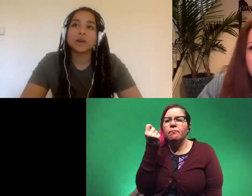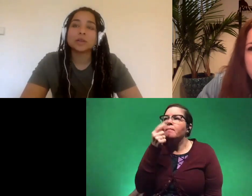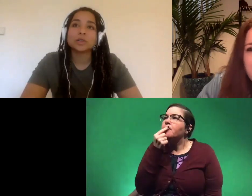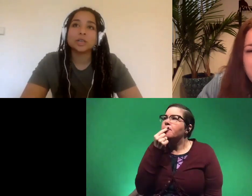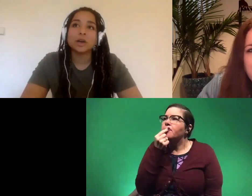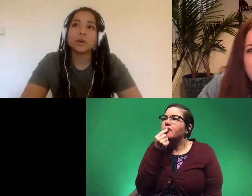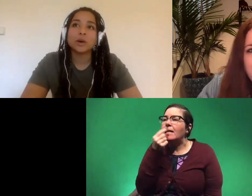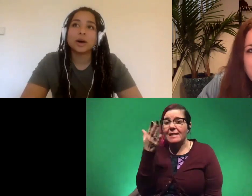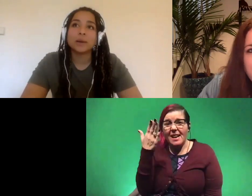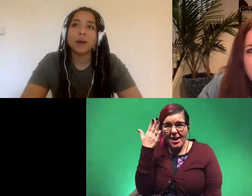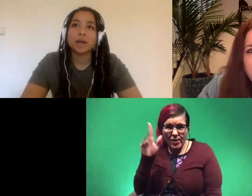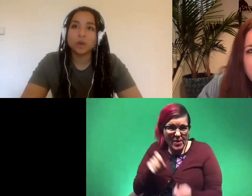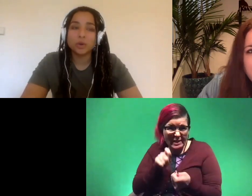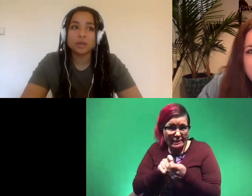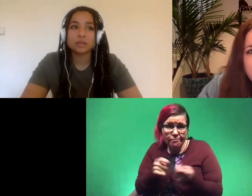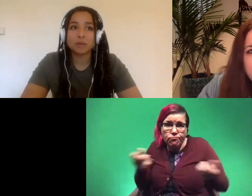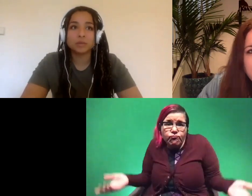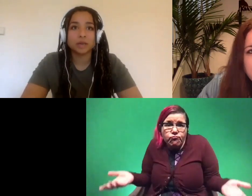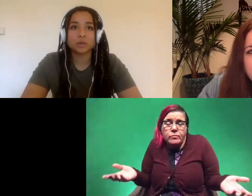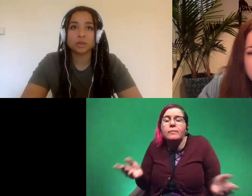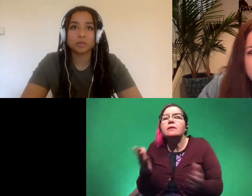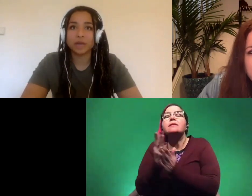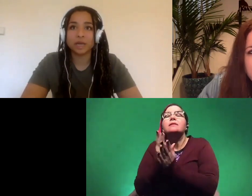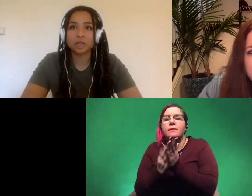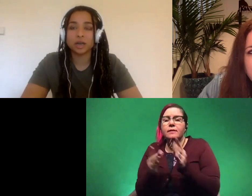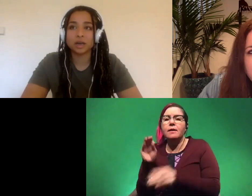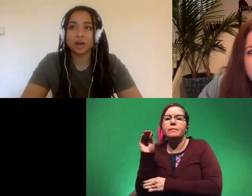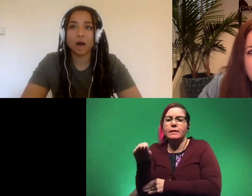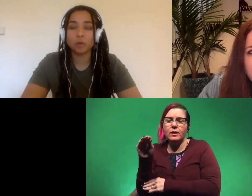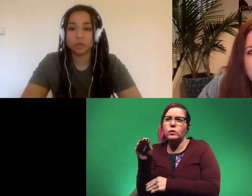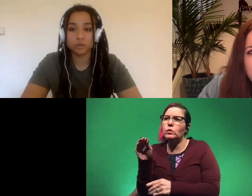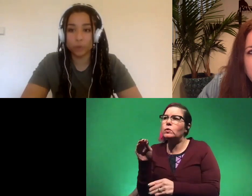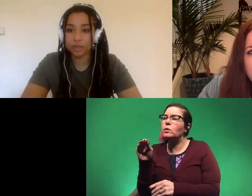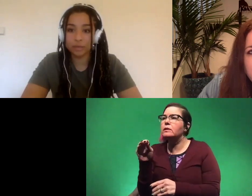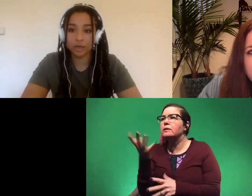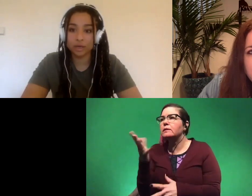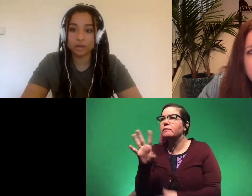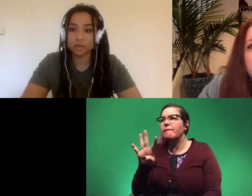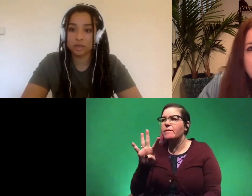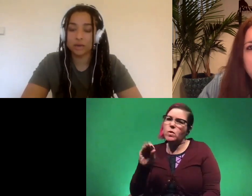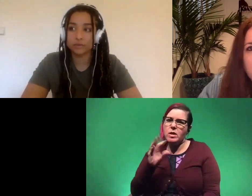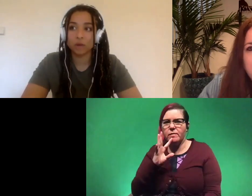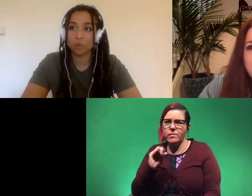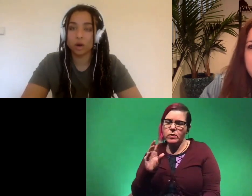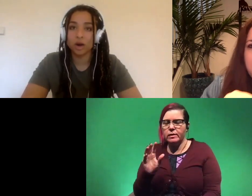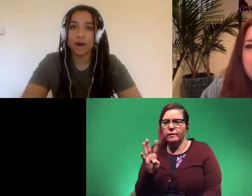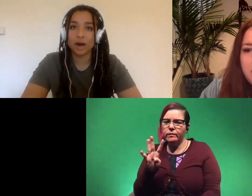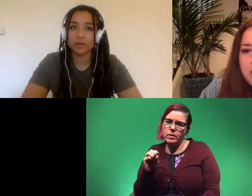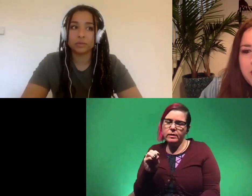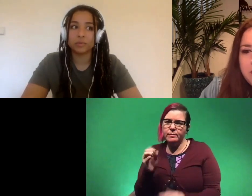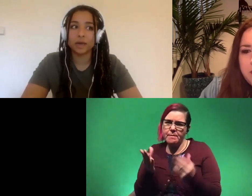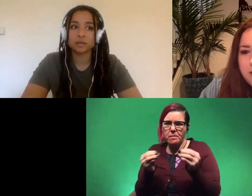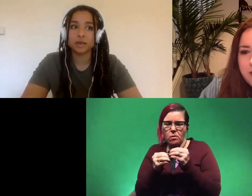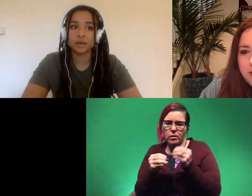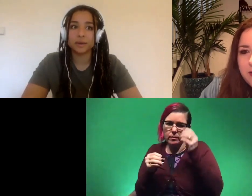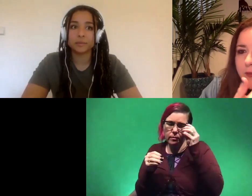don't actually know um i know that some dinosaurs have been aged like upwards of 40 something years if not more and